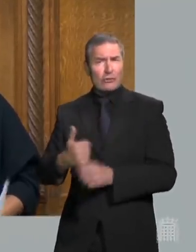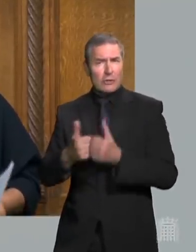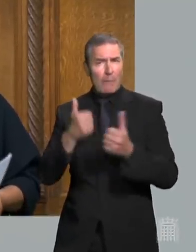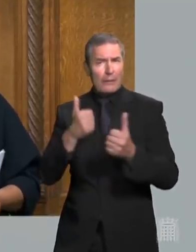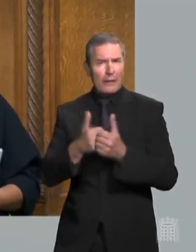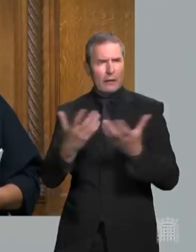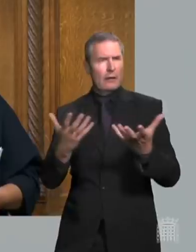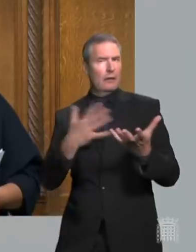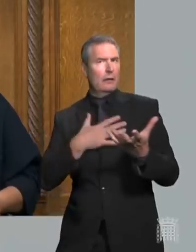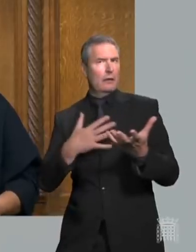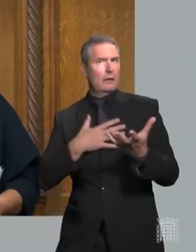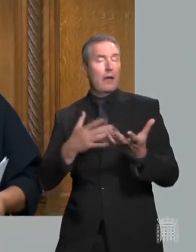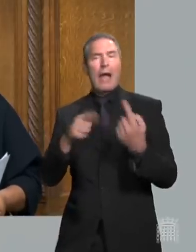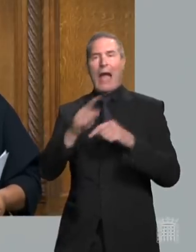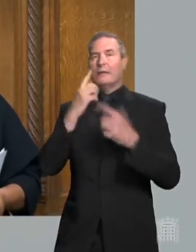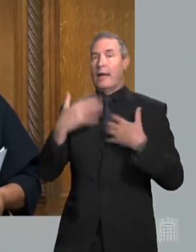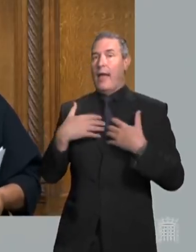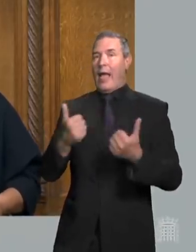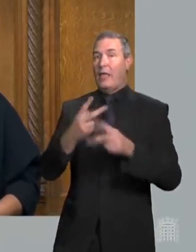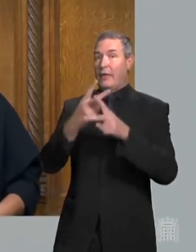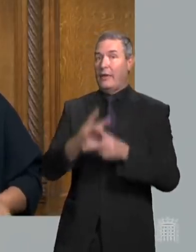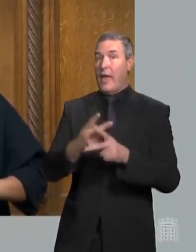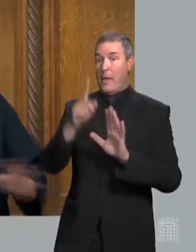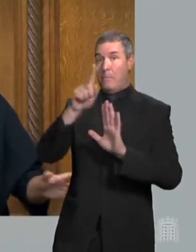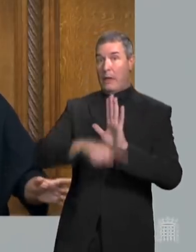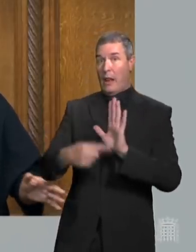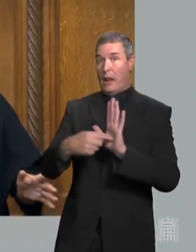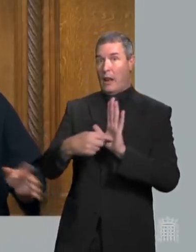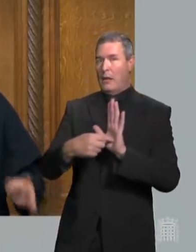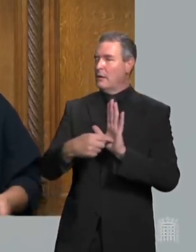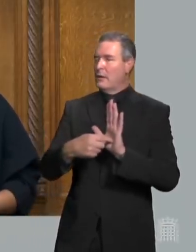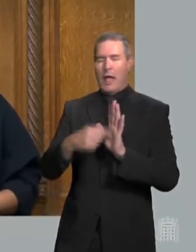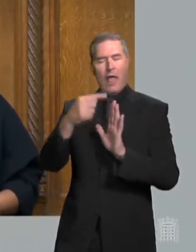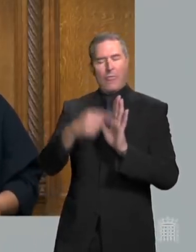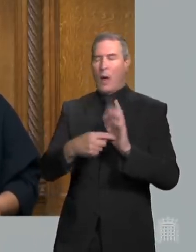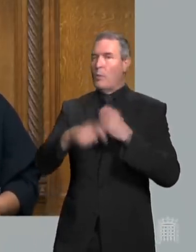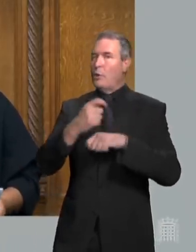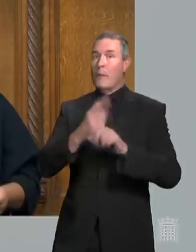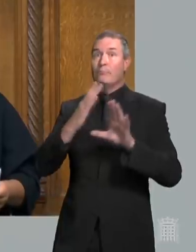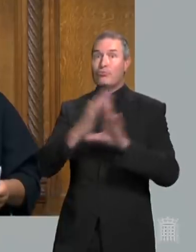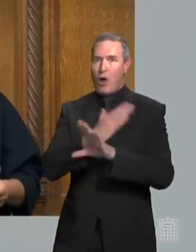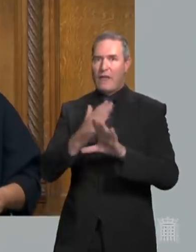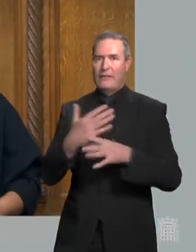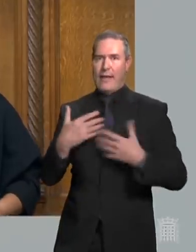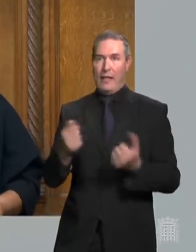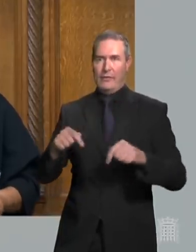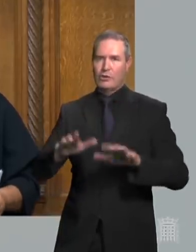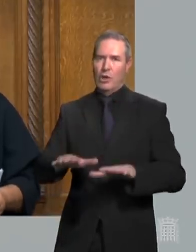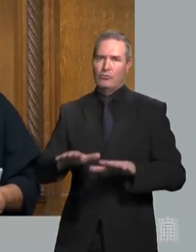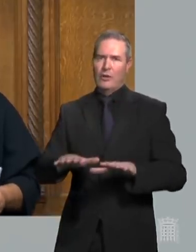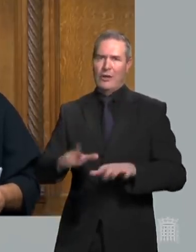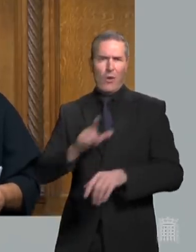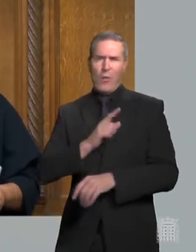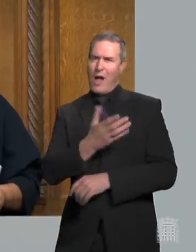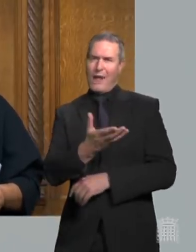and also just to mention the health and care bill which will only open the doors for privatisation wider why is the Prime Minister continuing